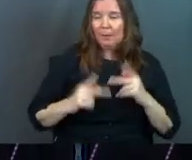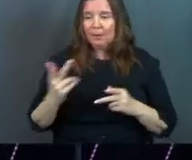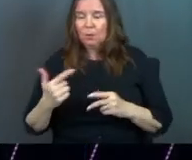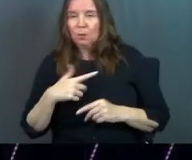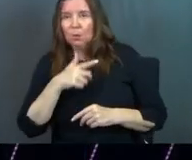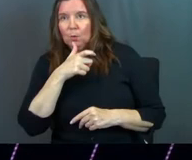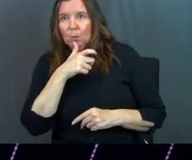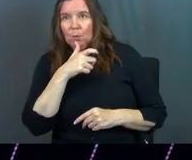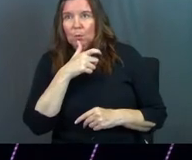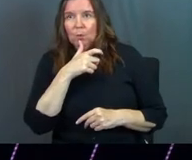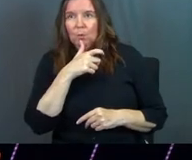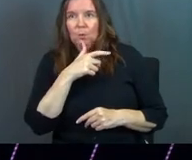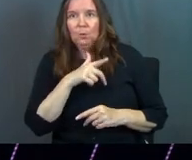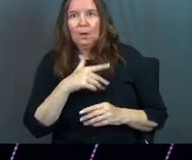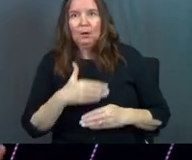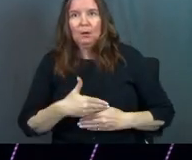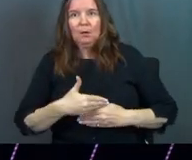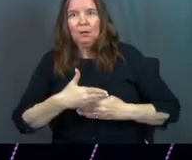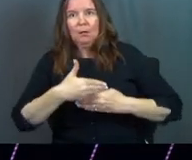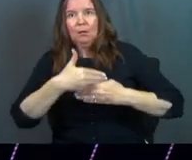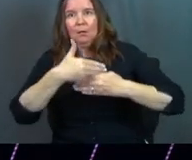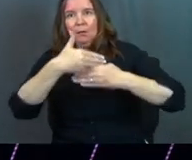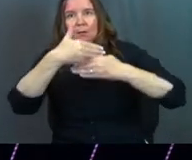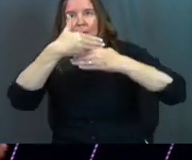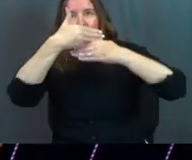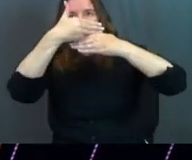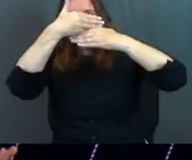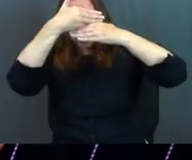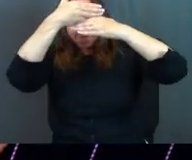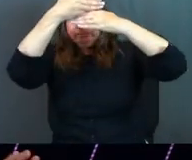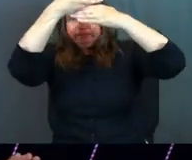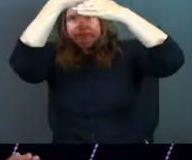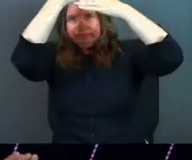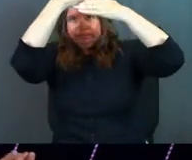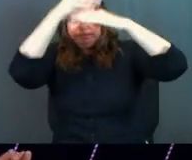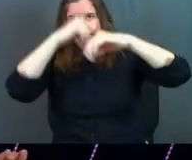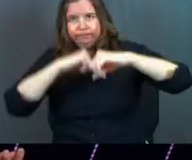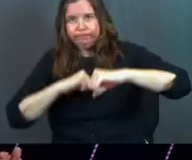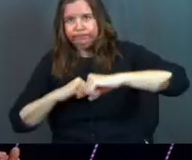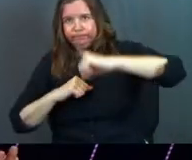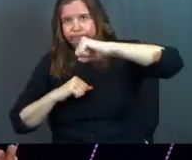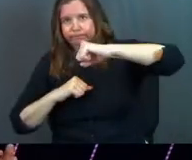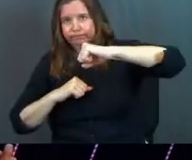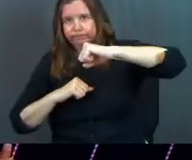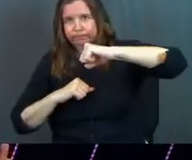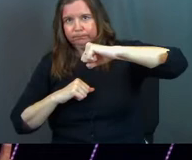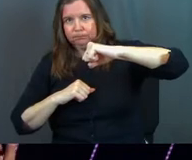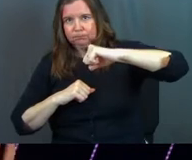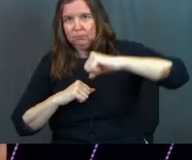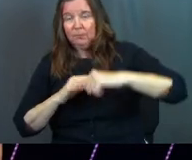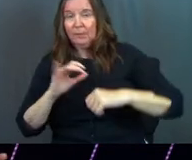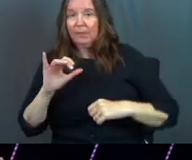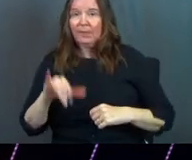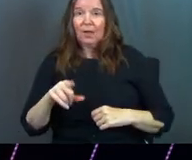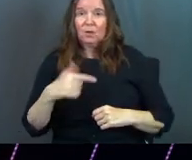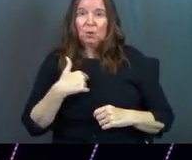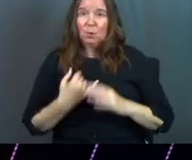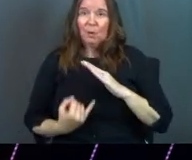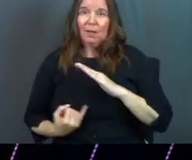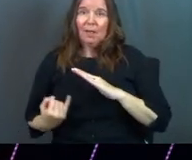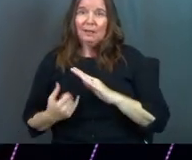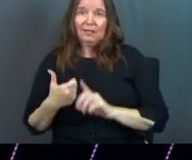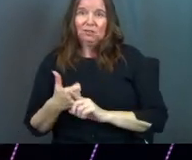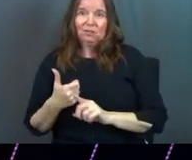here where you're building such high brick walls that you're going to